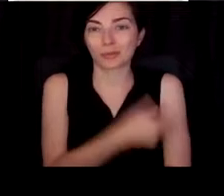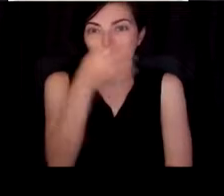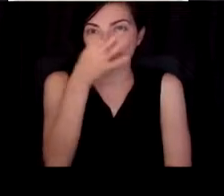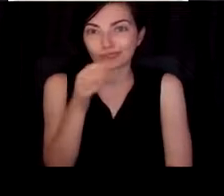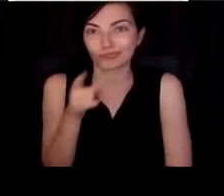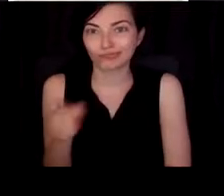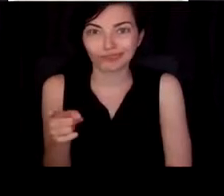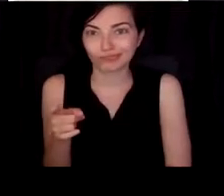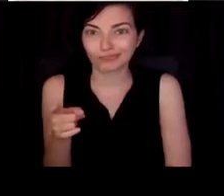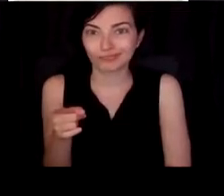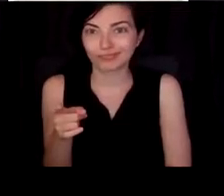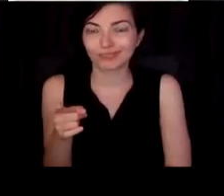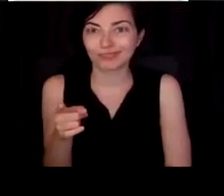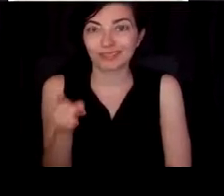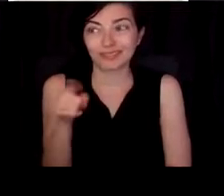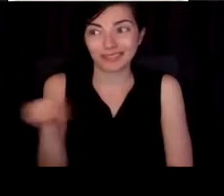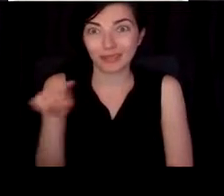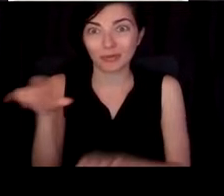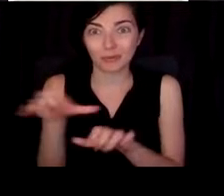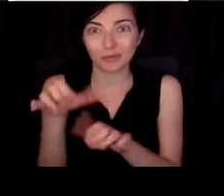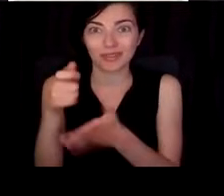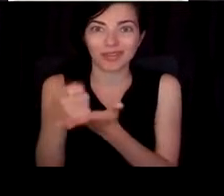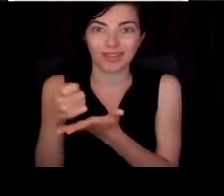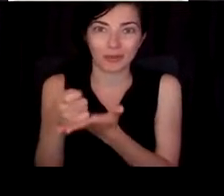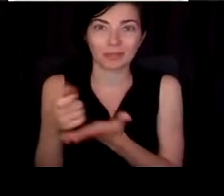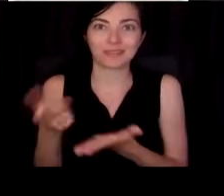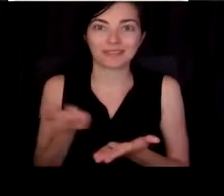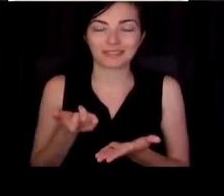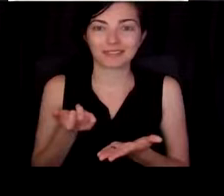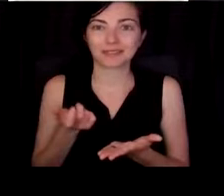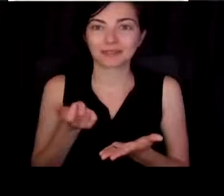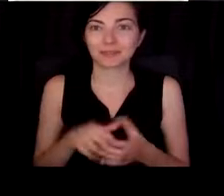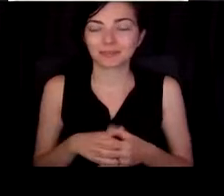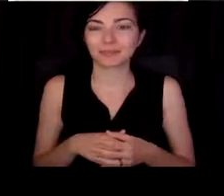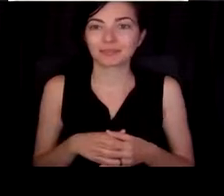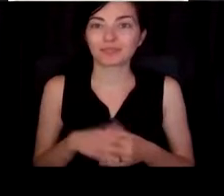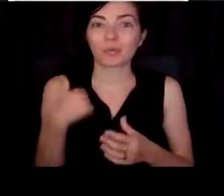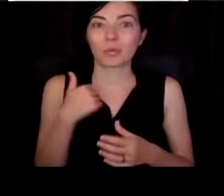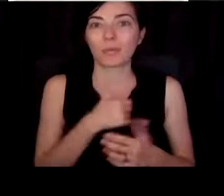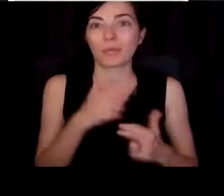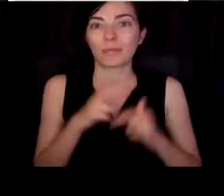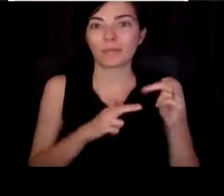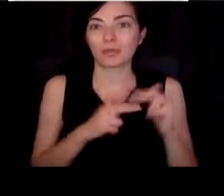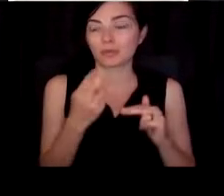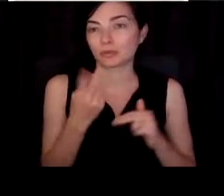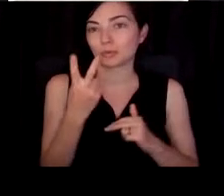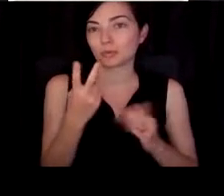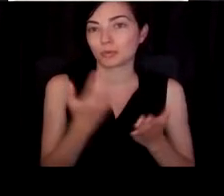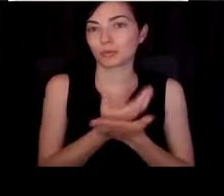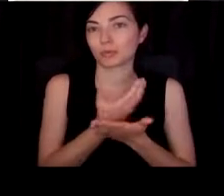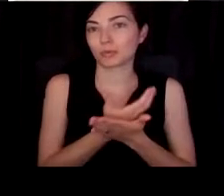to the people doing all of these therapies. Um, we've built two new buildings in the last five years. So